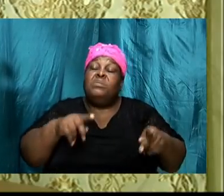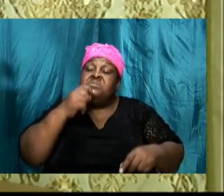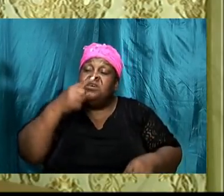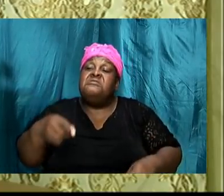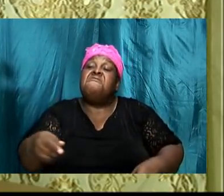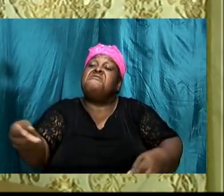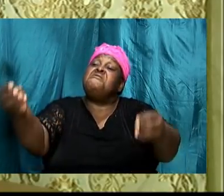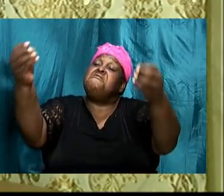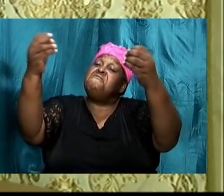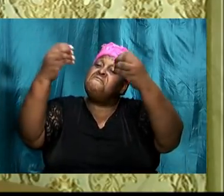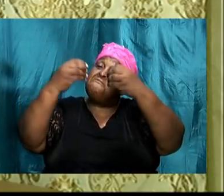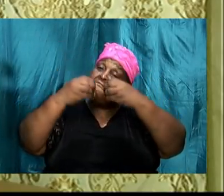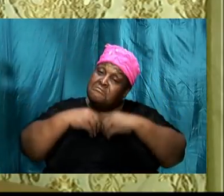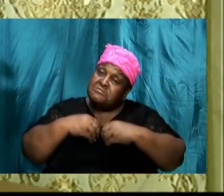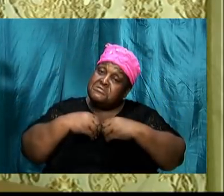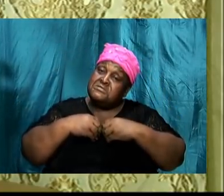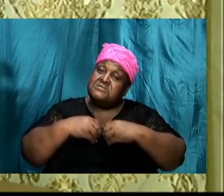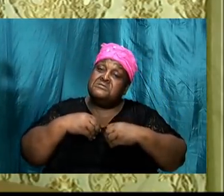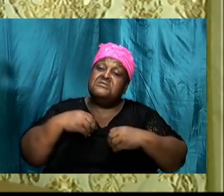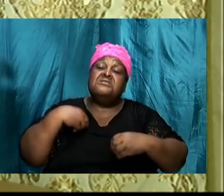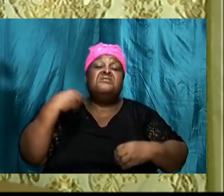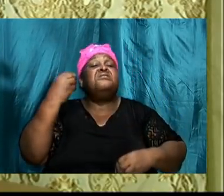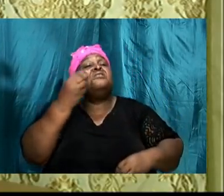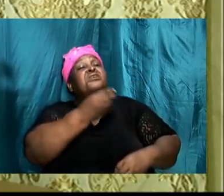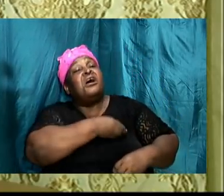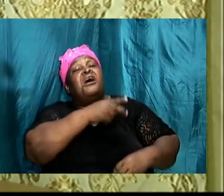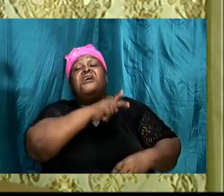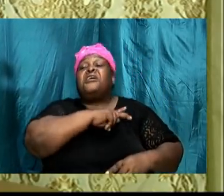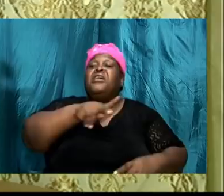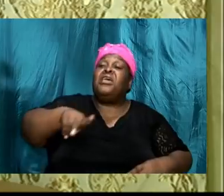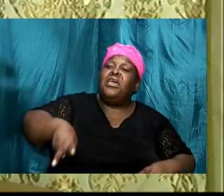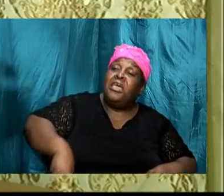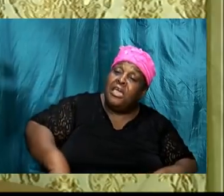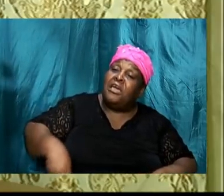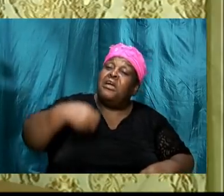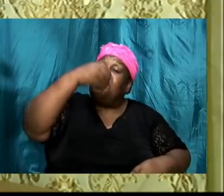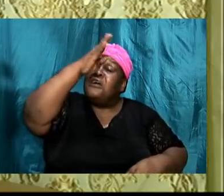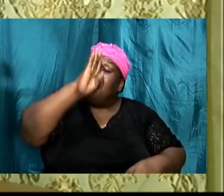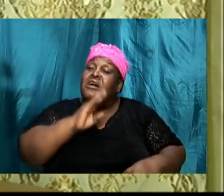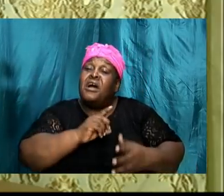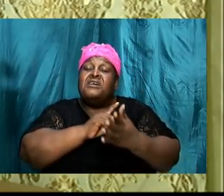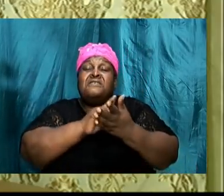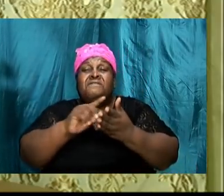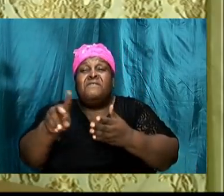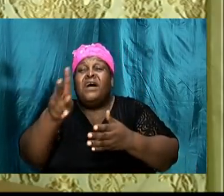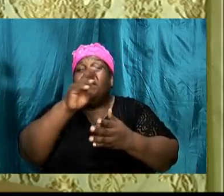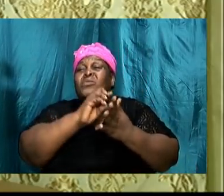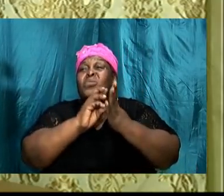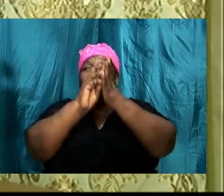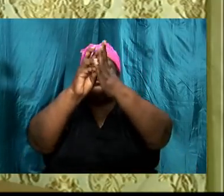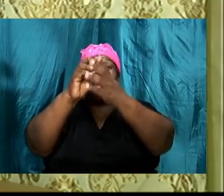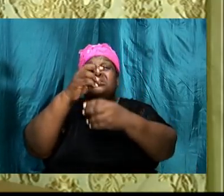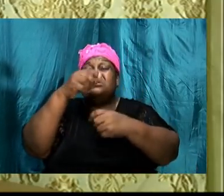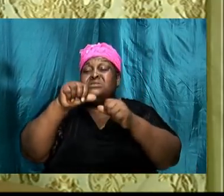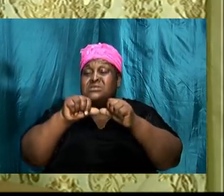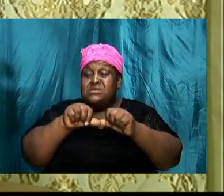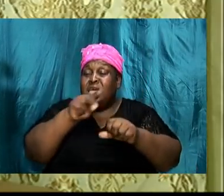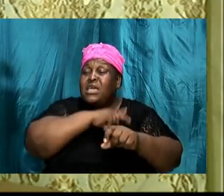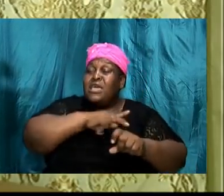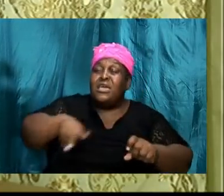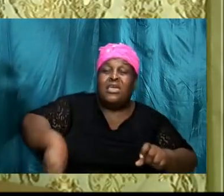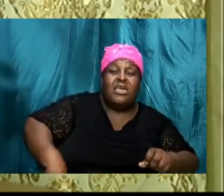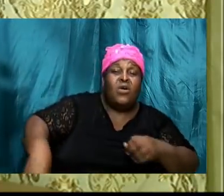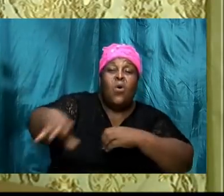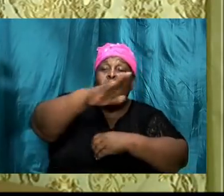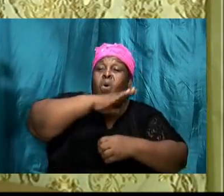king God divine will was that he remained king over these people as a